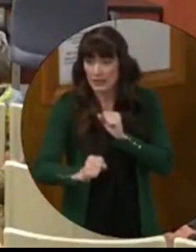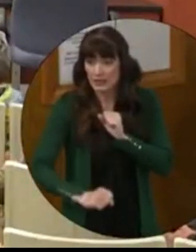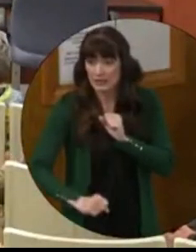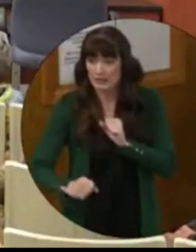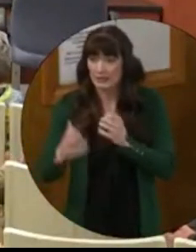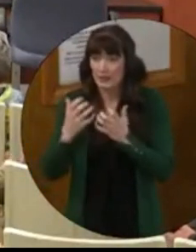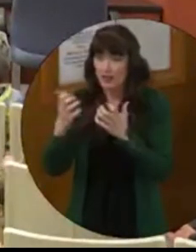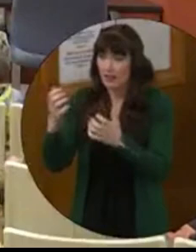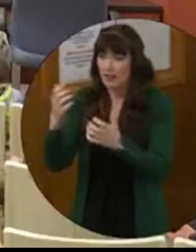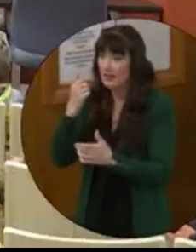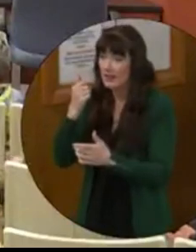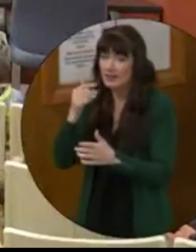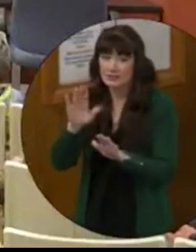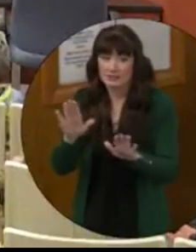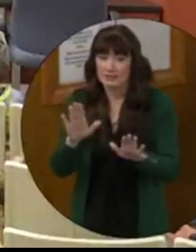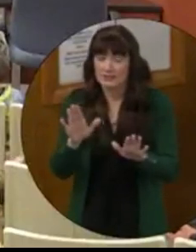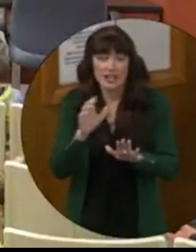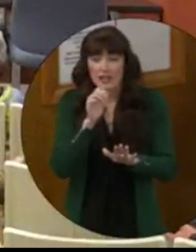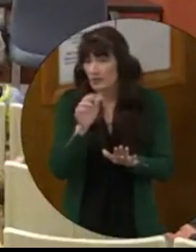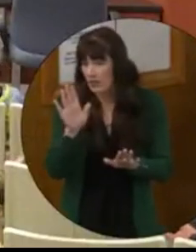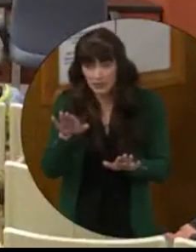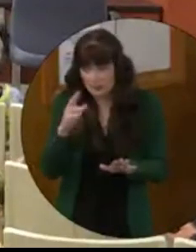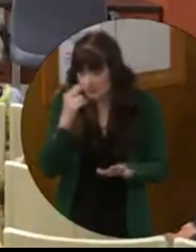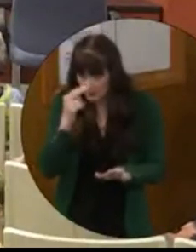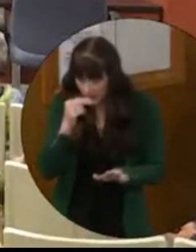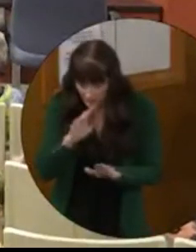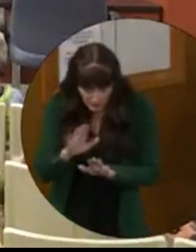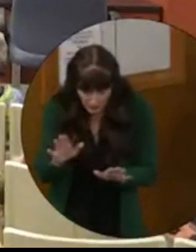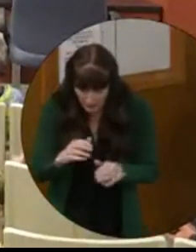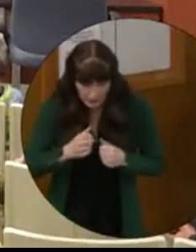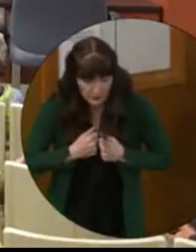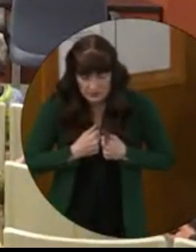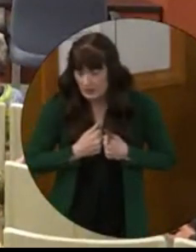Sorry, I do not mean that to be funny. I'm just tired like all of you. Thank